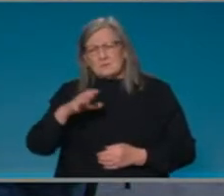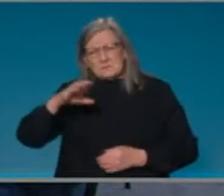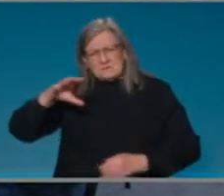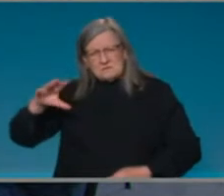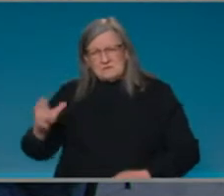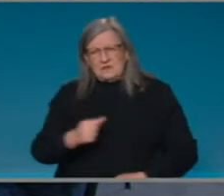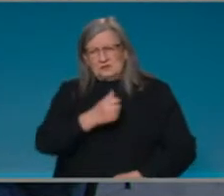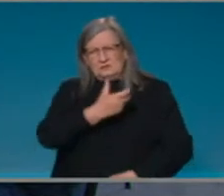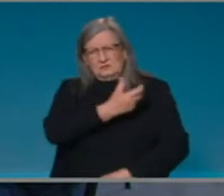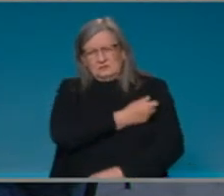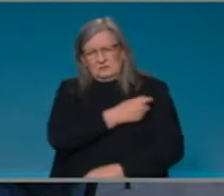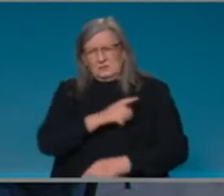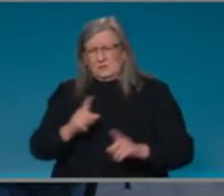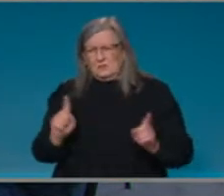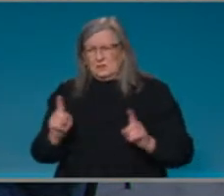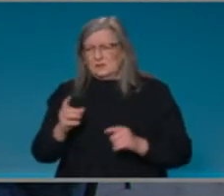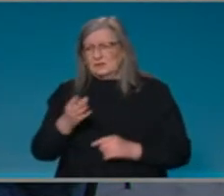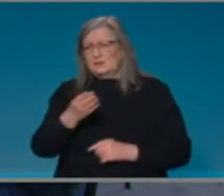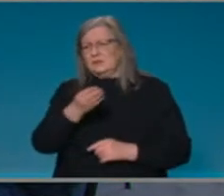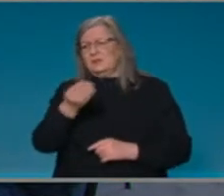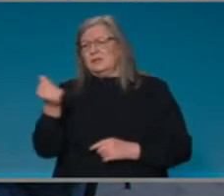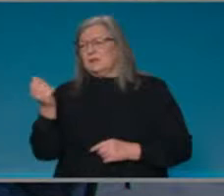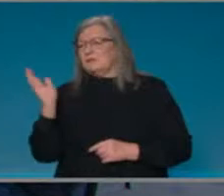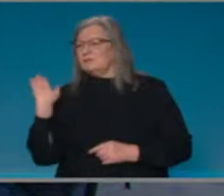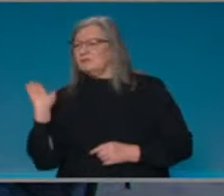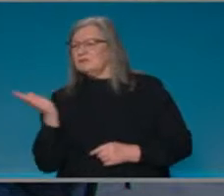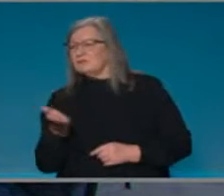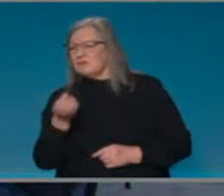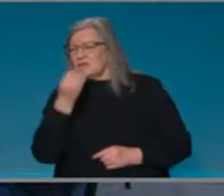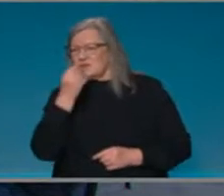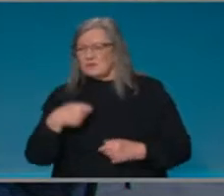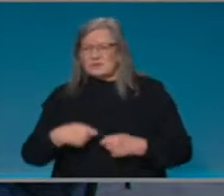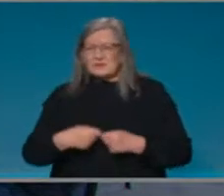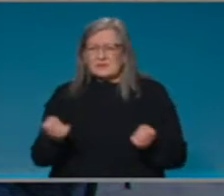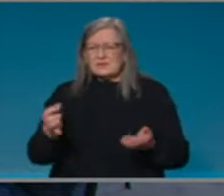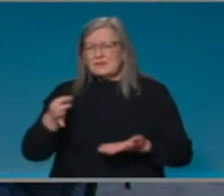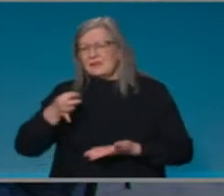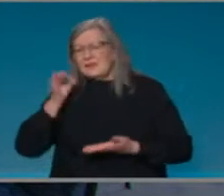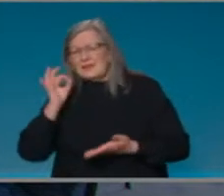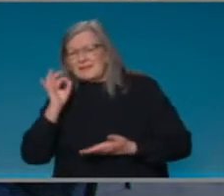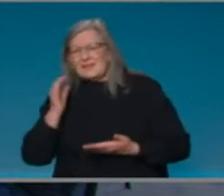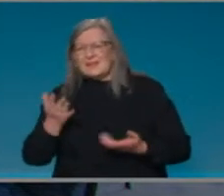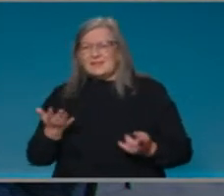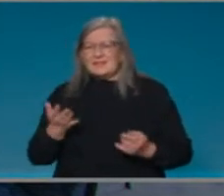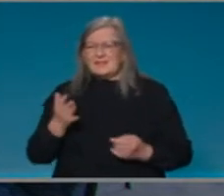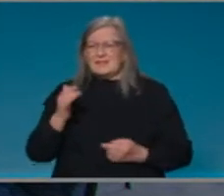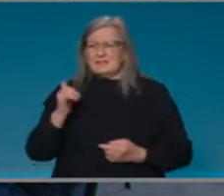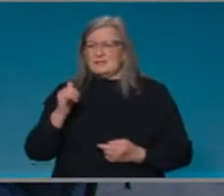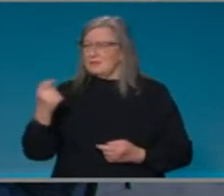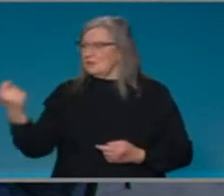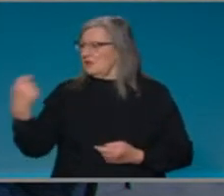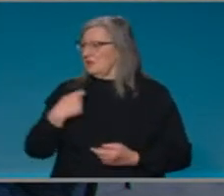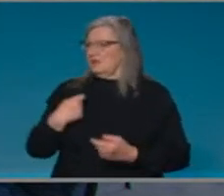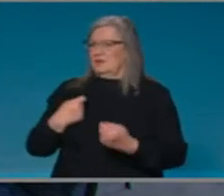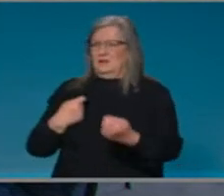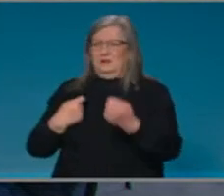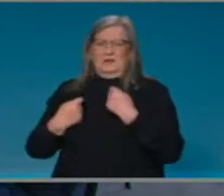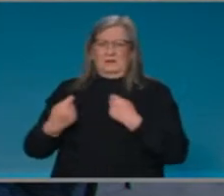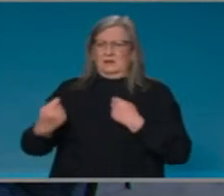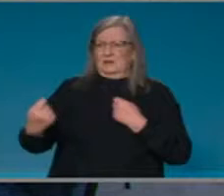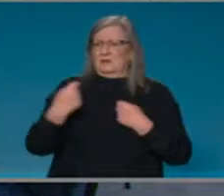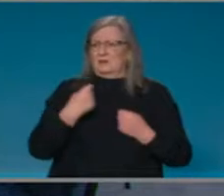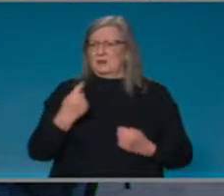sector that once public health orders fall away, they'll be the target of legal action from anti-vaxxers who